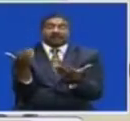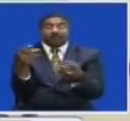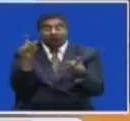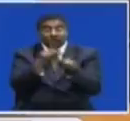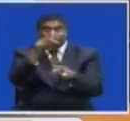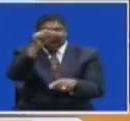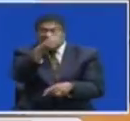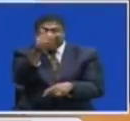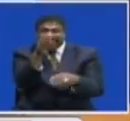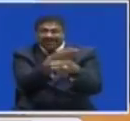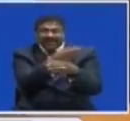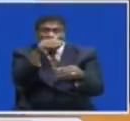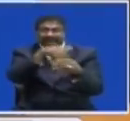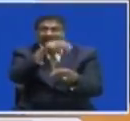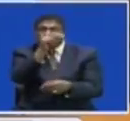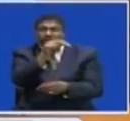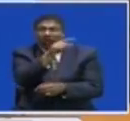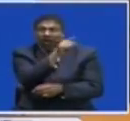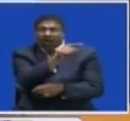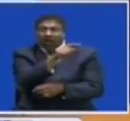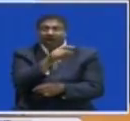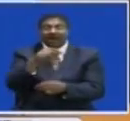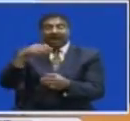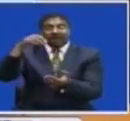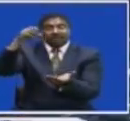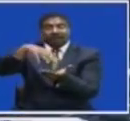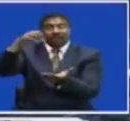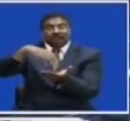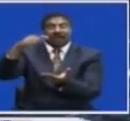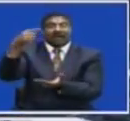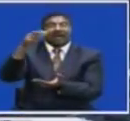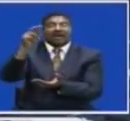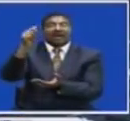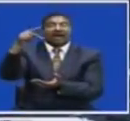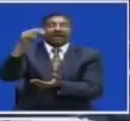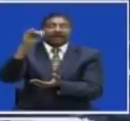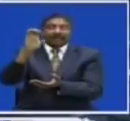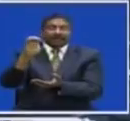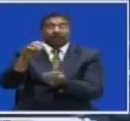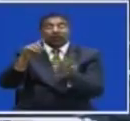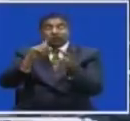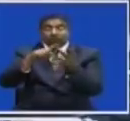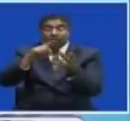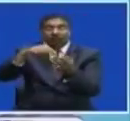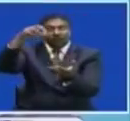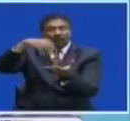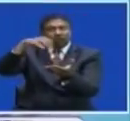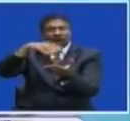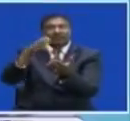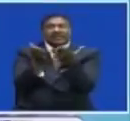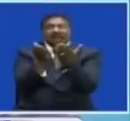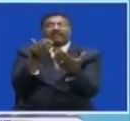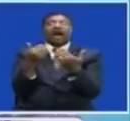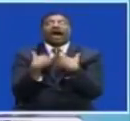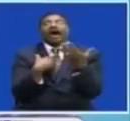Fund Is Rainbow Graphics The company Deals in internet Provision Photocopying And scanning services We are doing